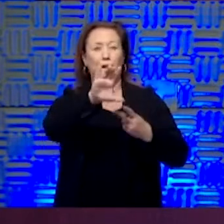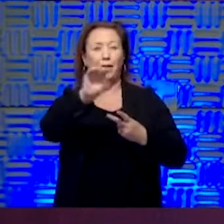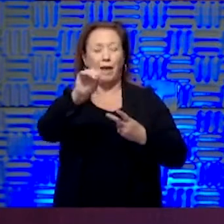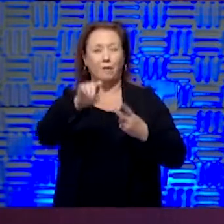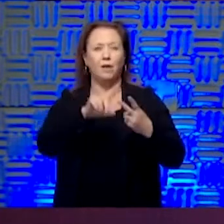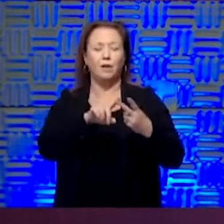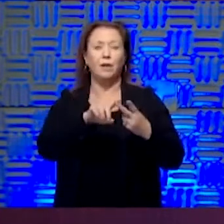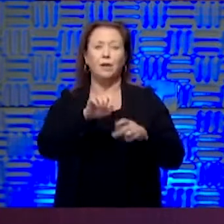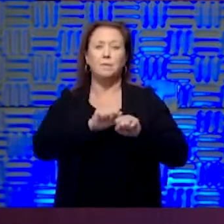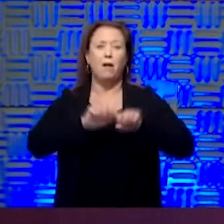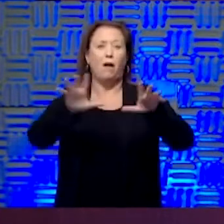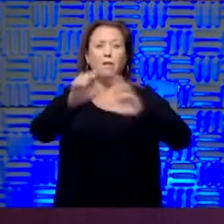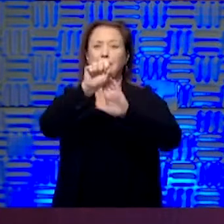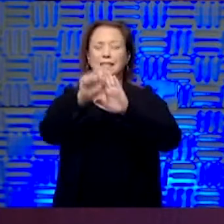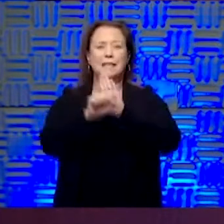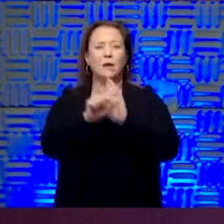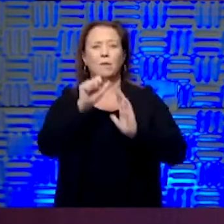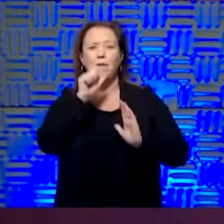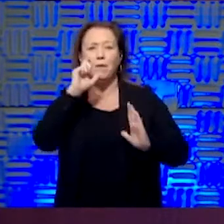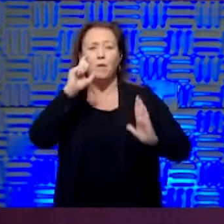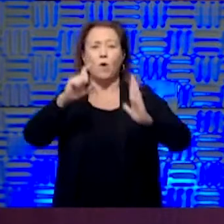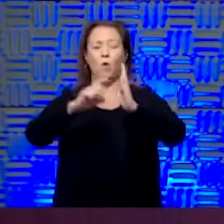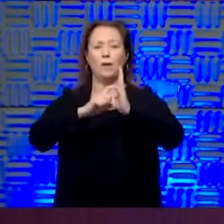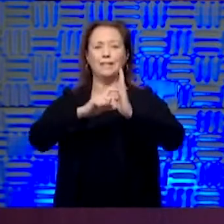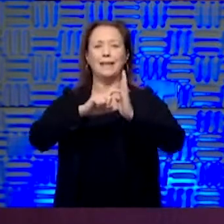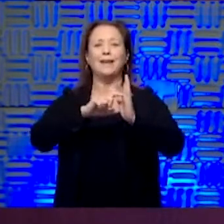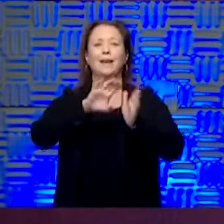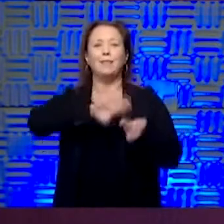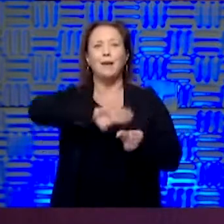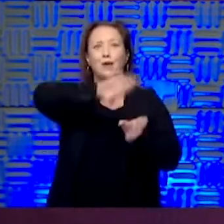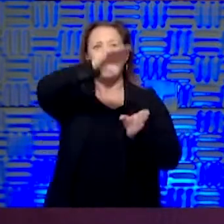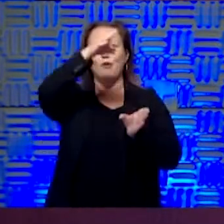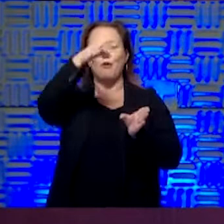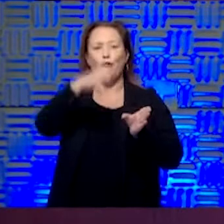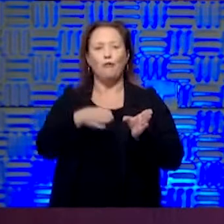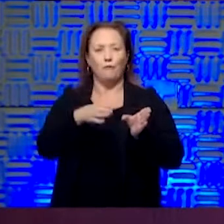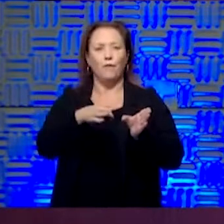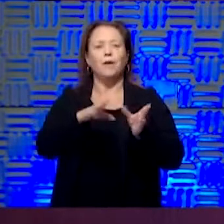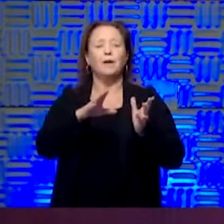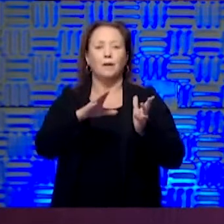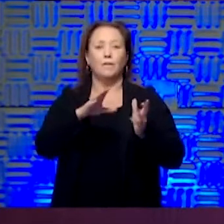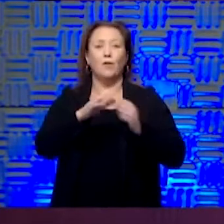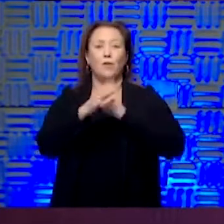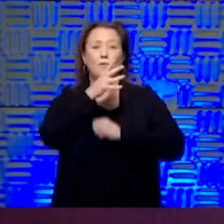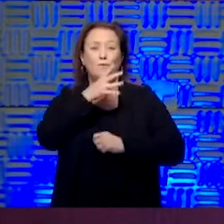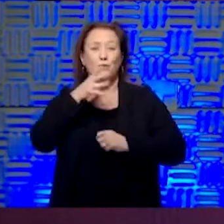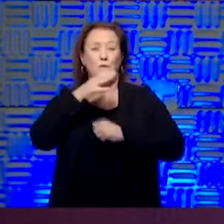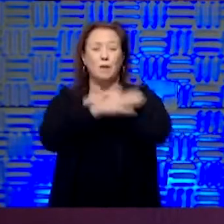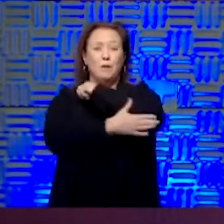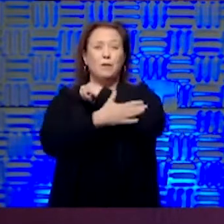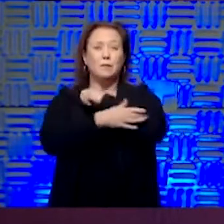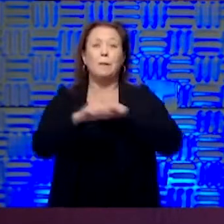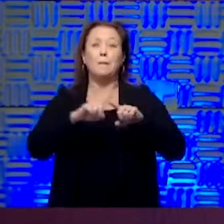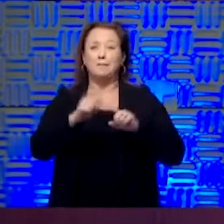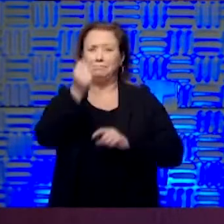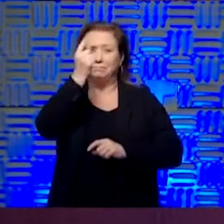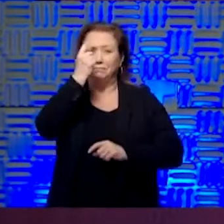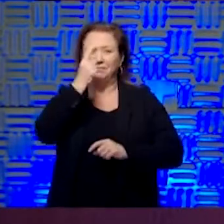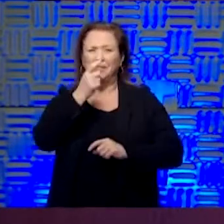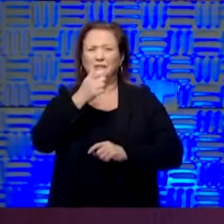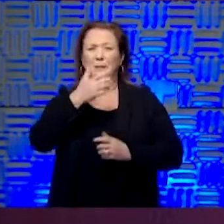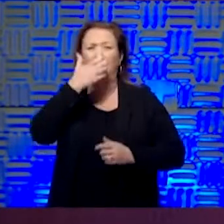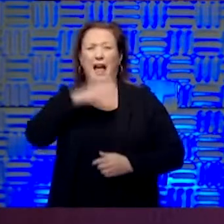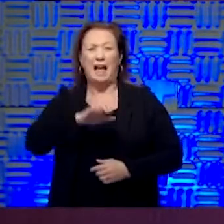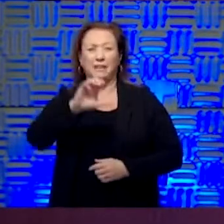Maybe across the state, we haven't seen as much of that that curve hit many of rural communities. But what concerns me is you do have a couple of hot spots out there. So